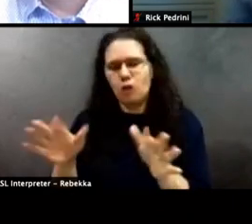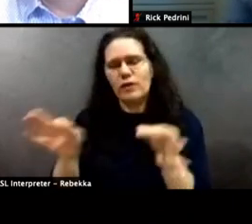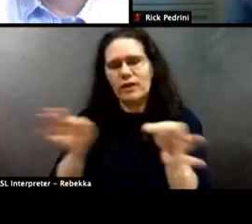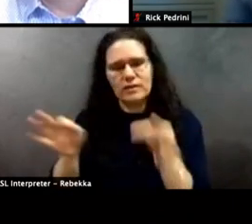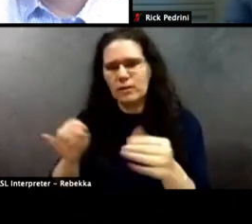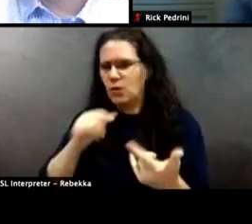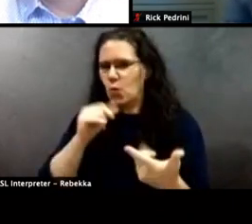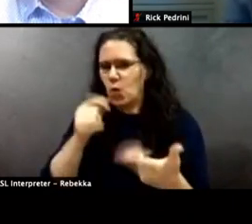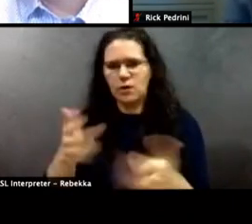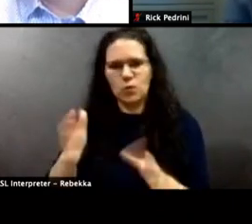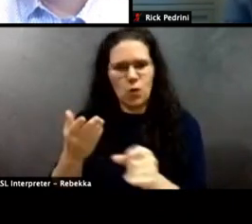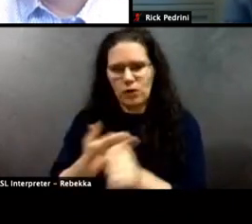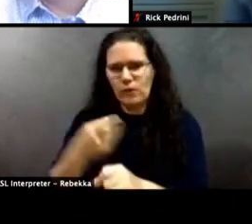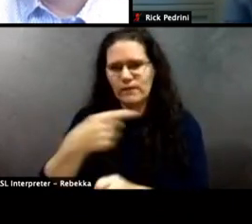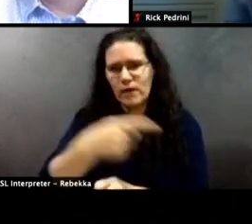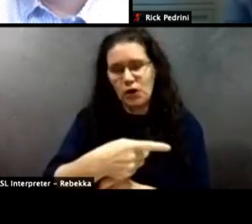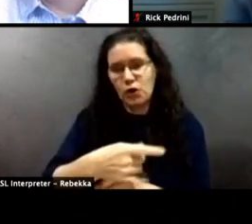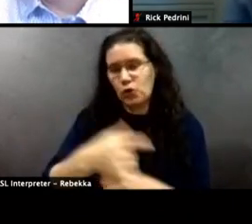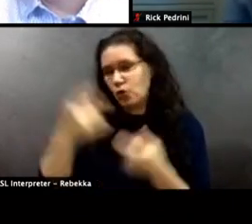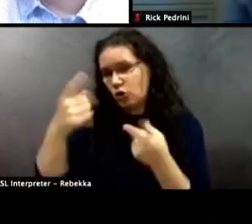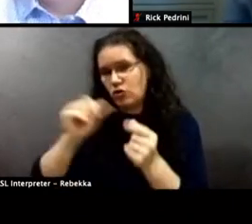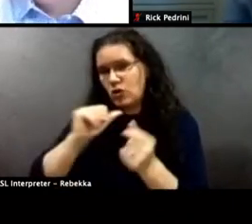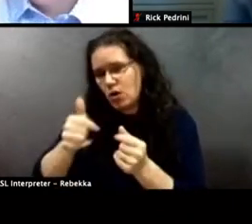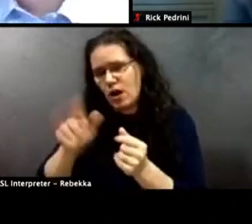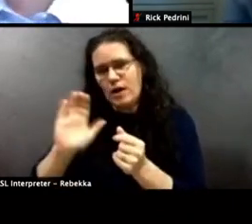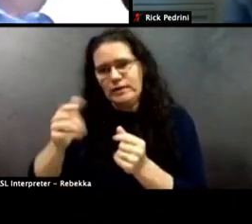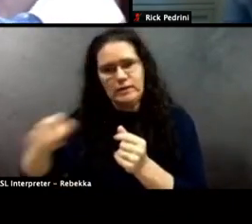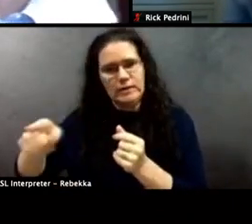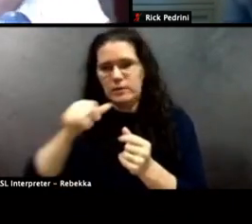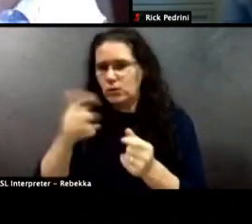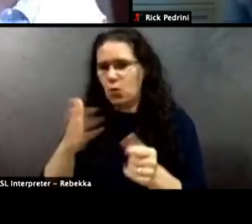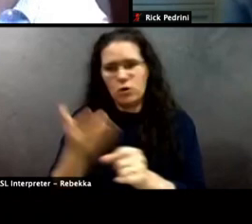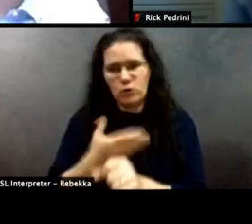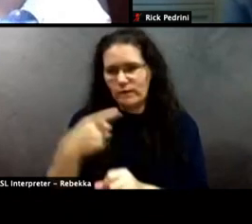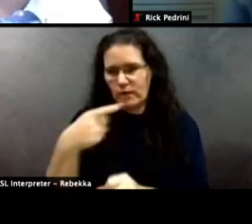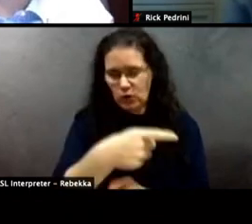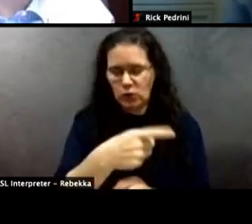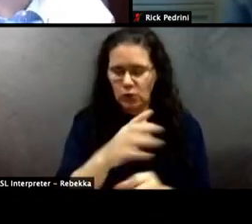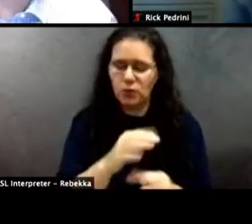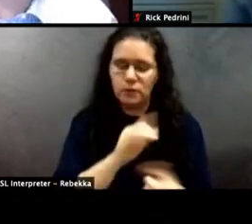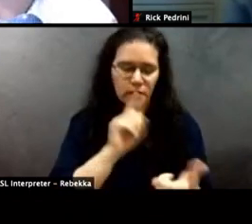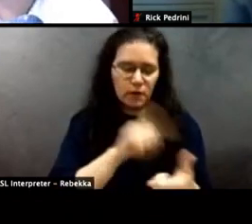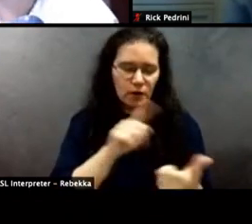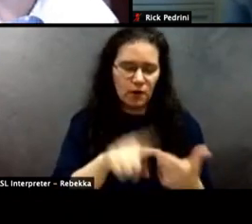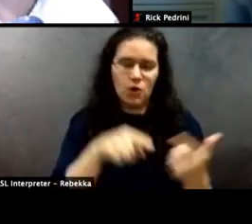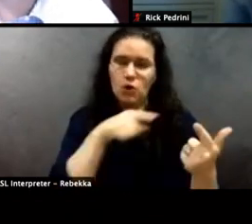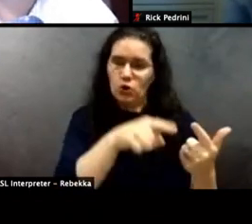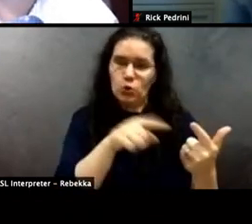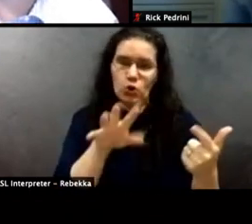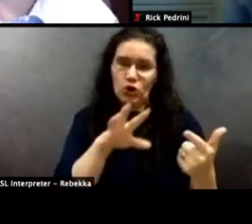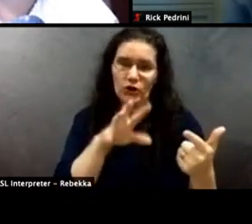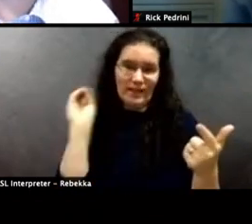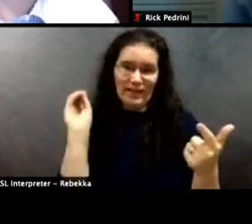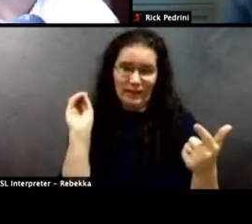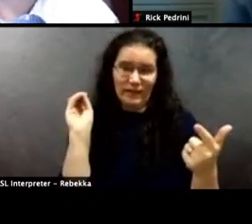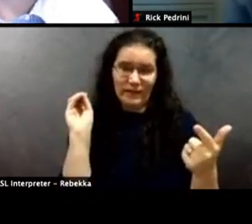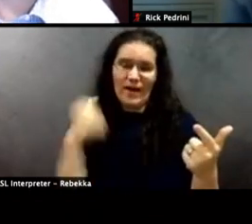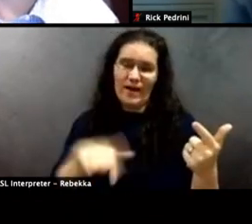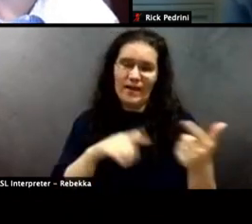we agree with that or not. There's you know, you could just you could just walk away and let the town heal in your absence.